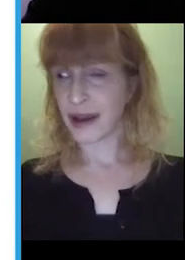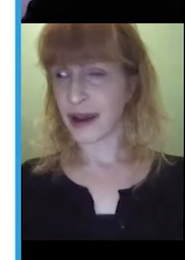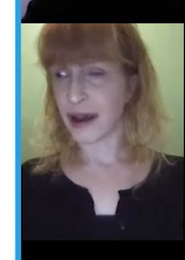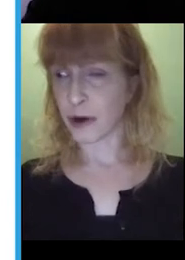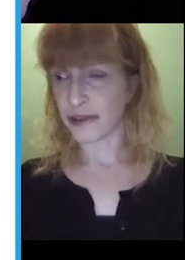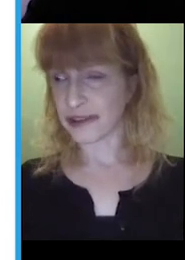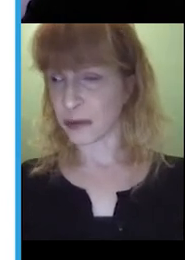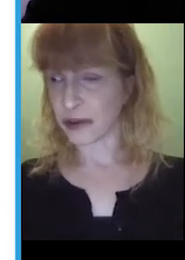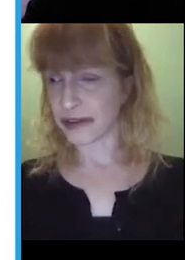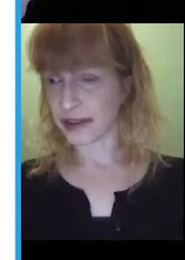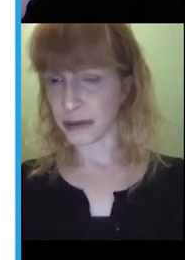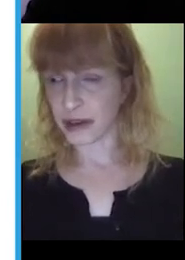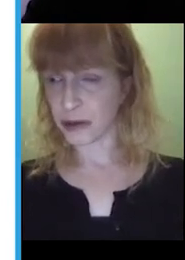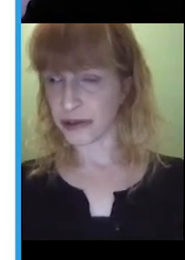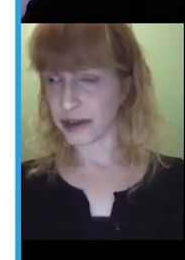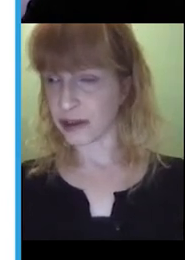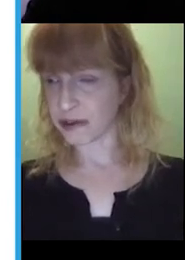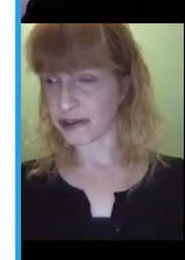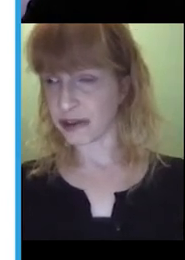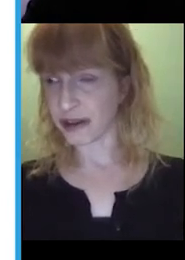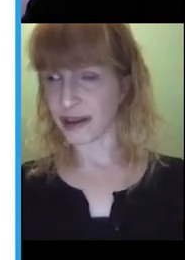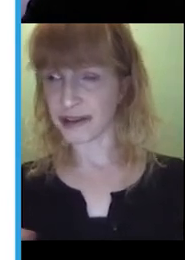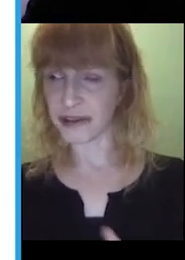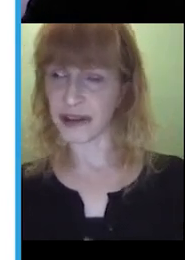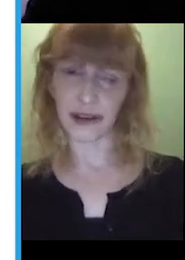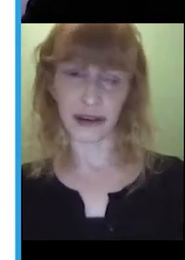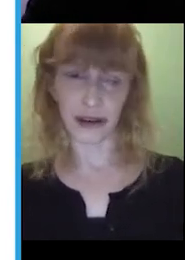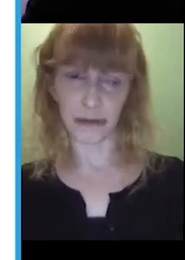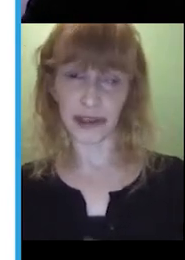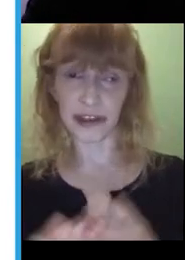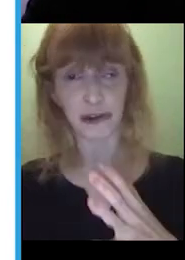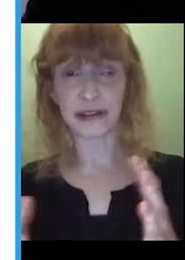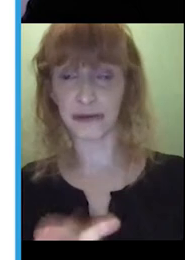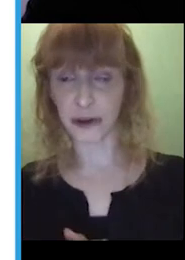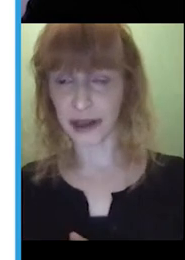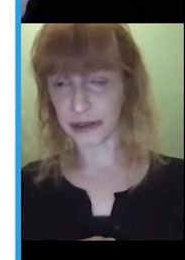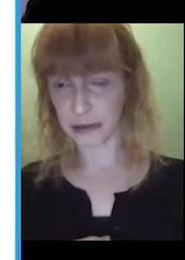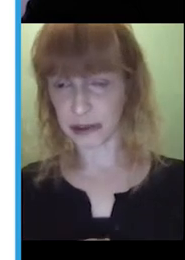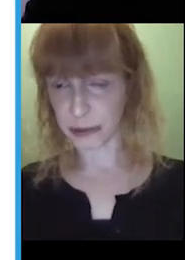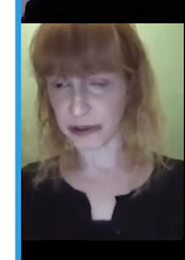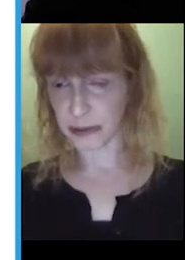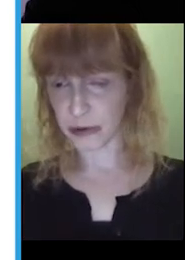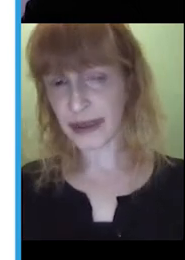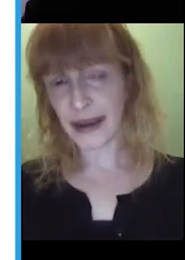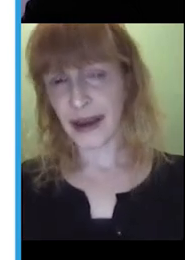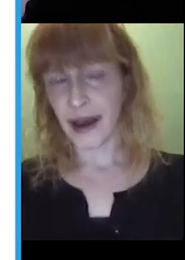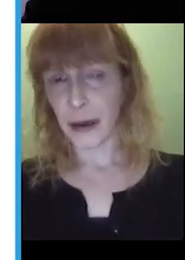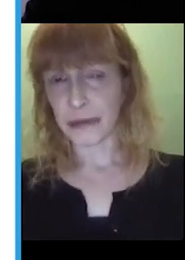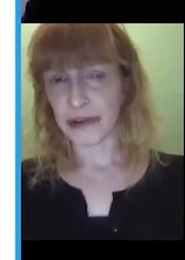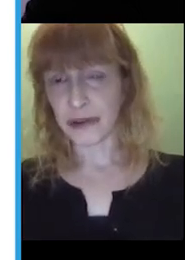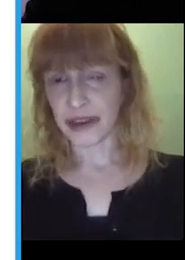book. Obviously, we're thinking about using our gesture and the interactive vocab as much as possible.